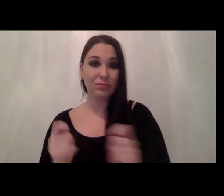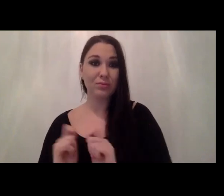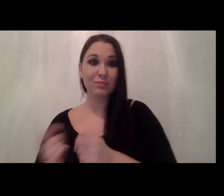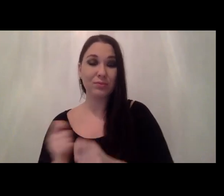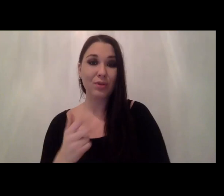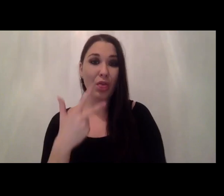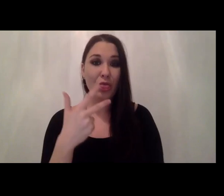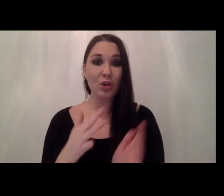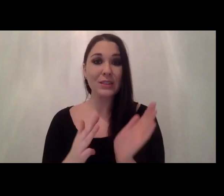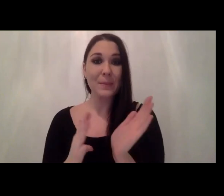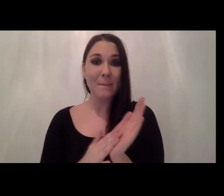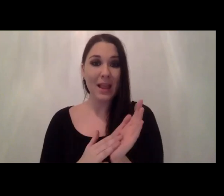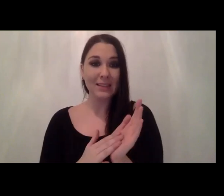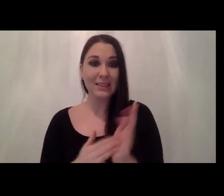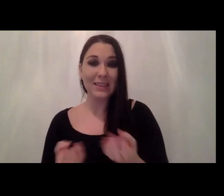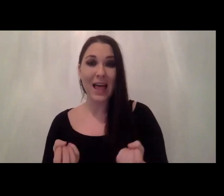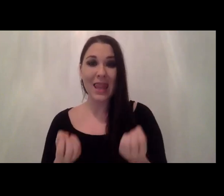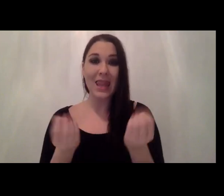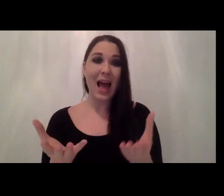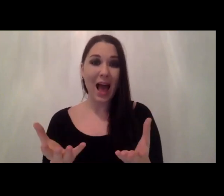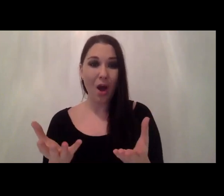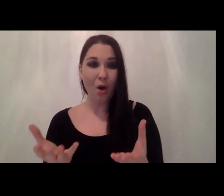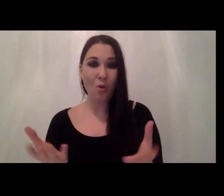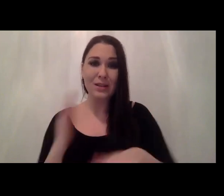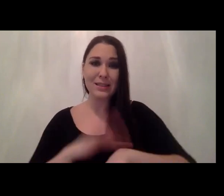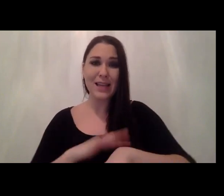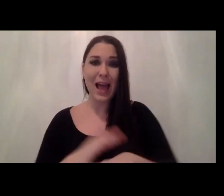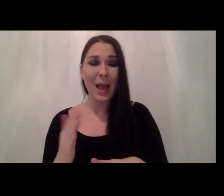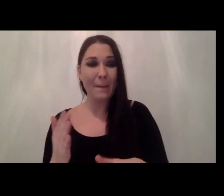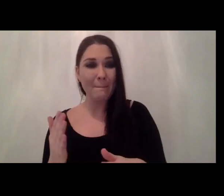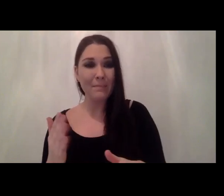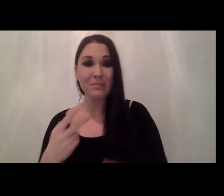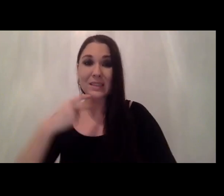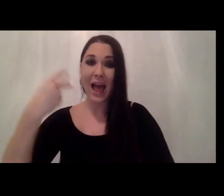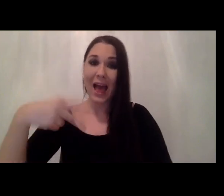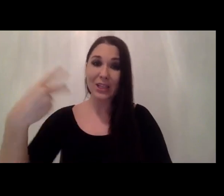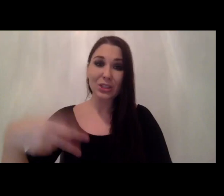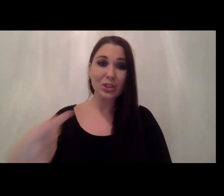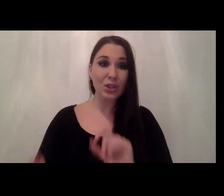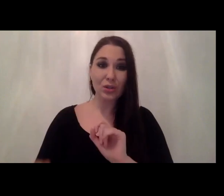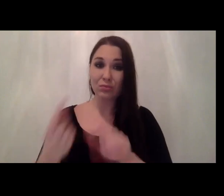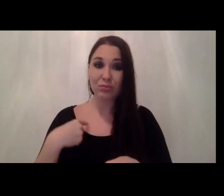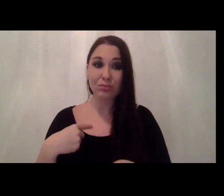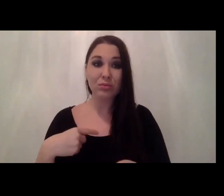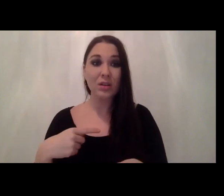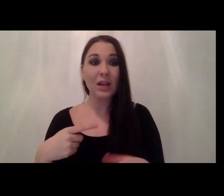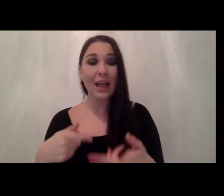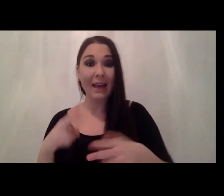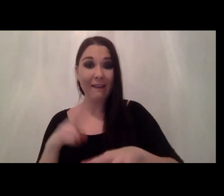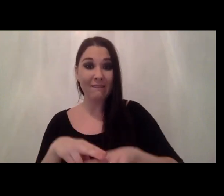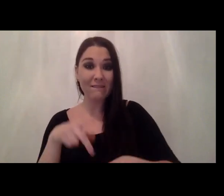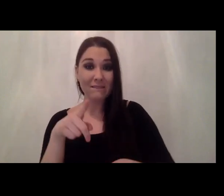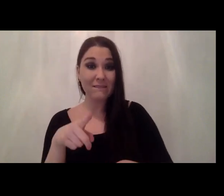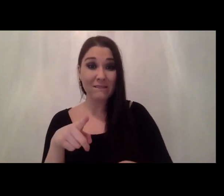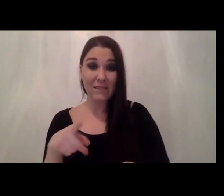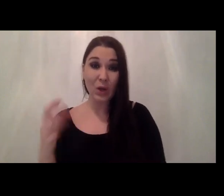presentation. This is to allow them time at the end to answer questions of the talk. However if during the presentation you